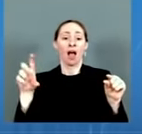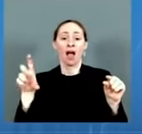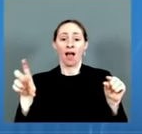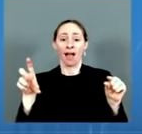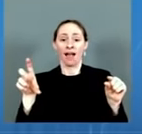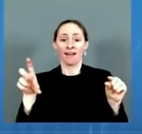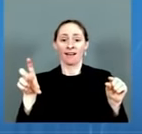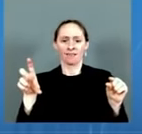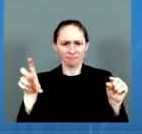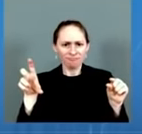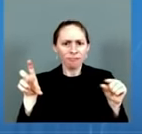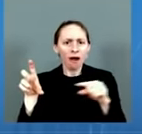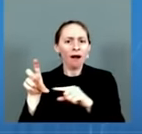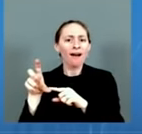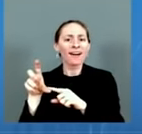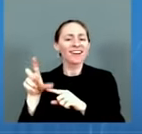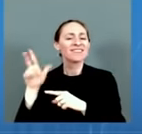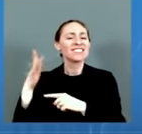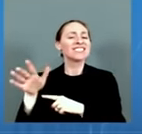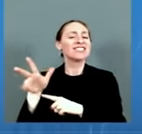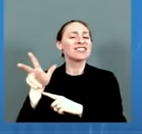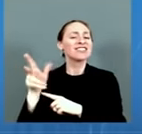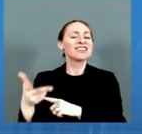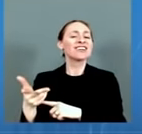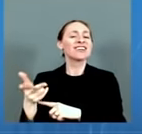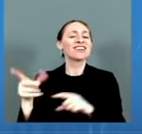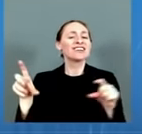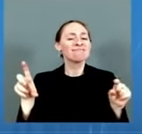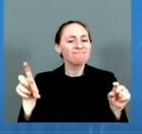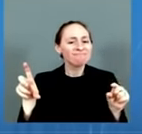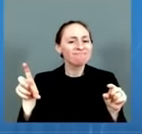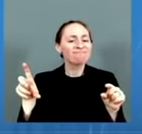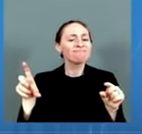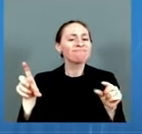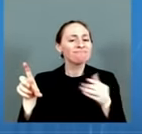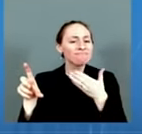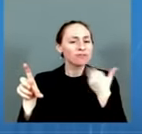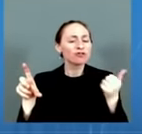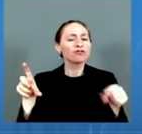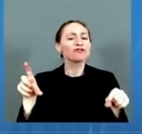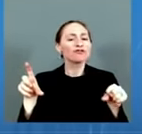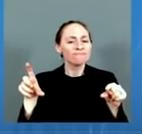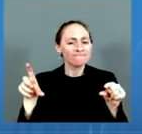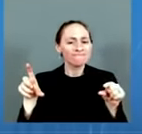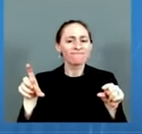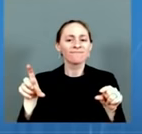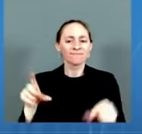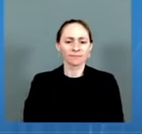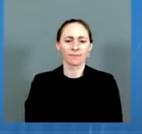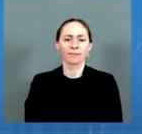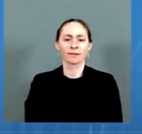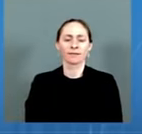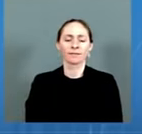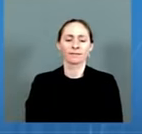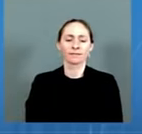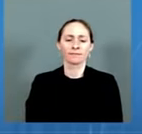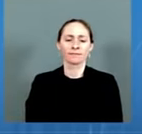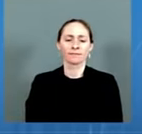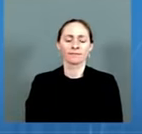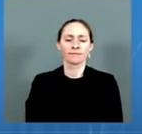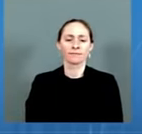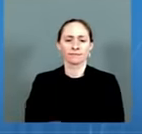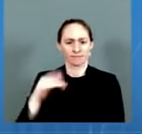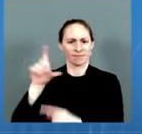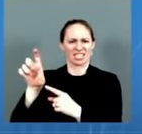note the substantial degree of elevation of the neutralizing titer well within the range of